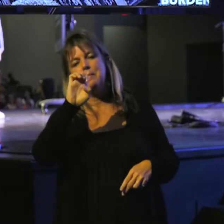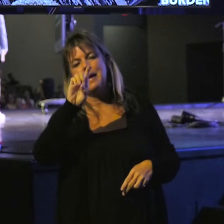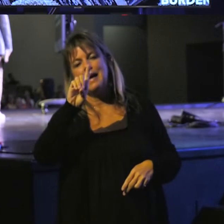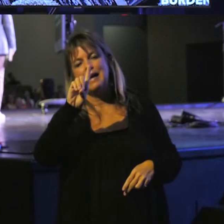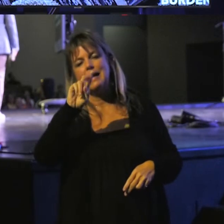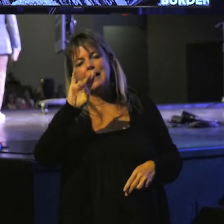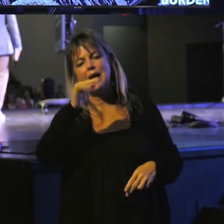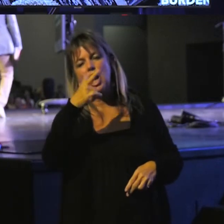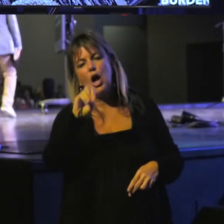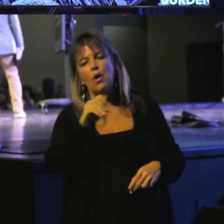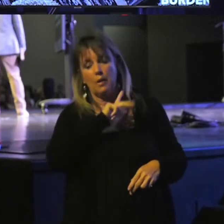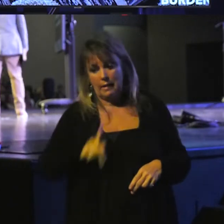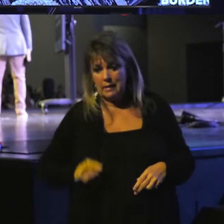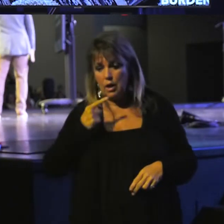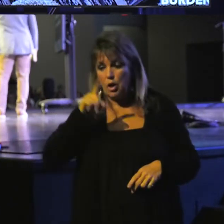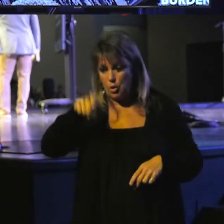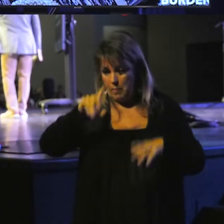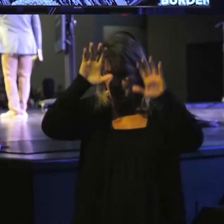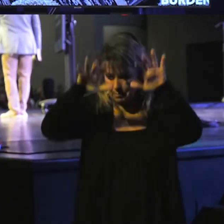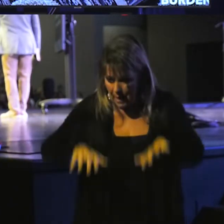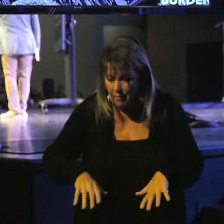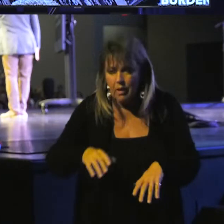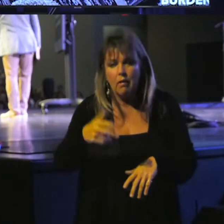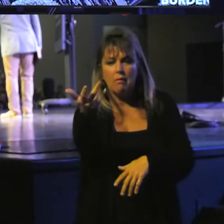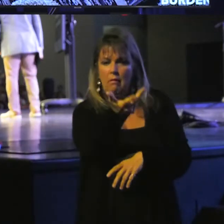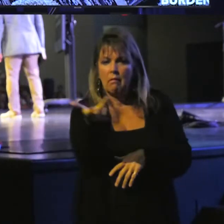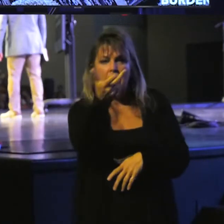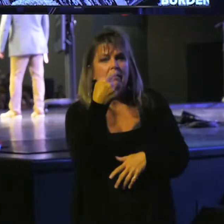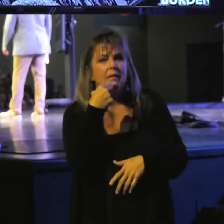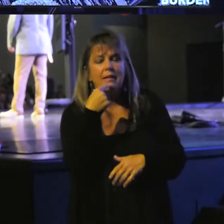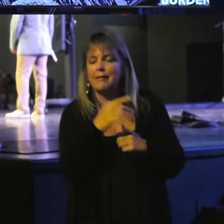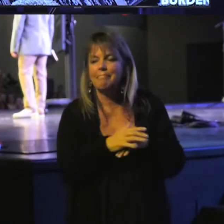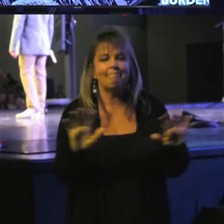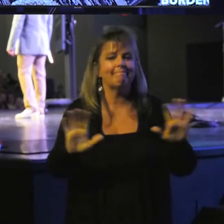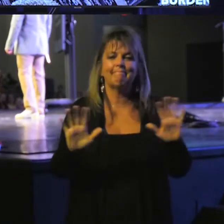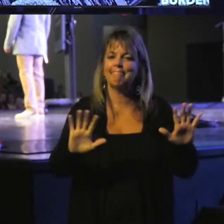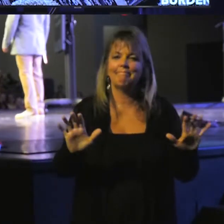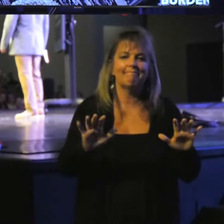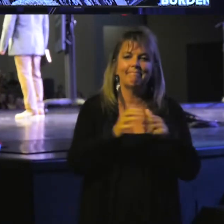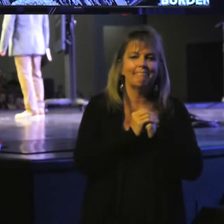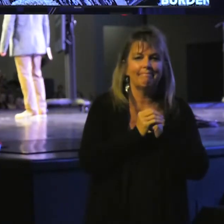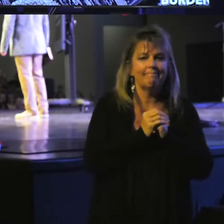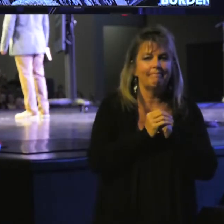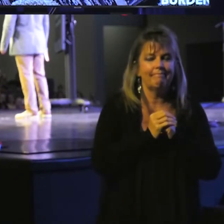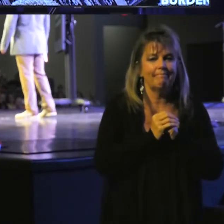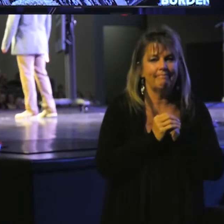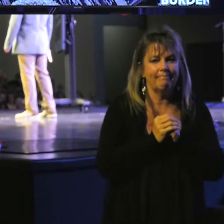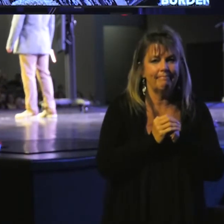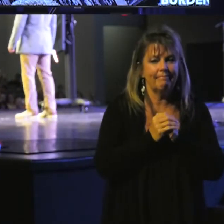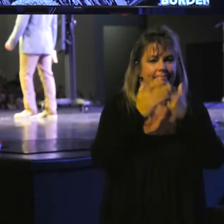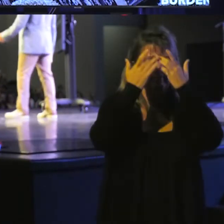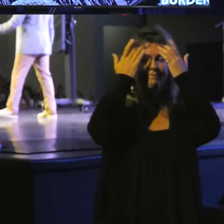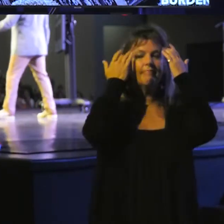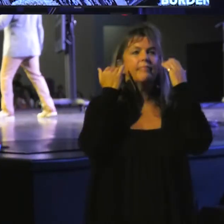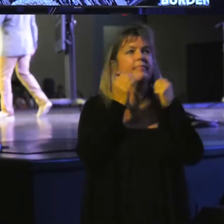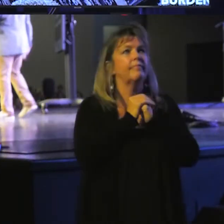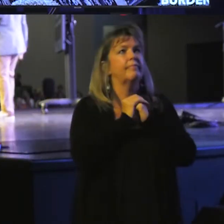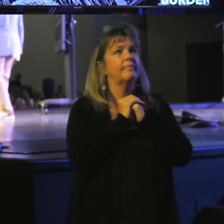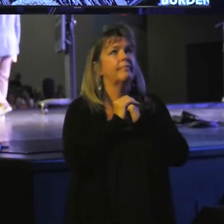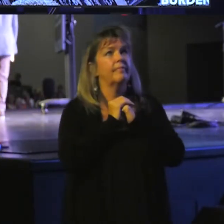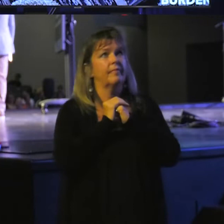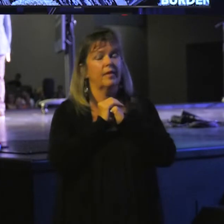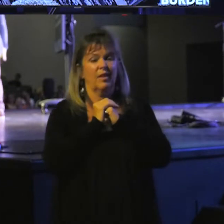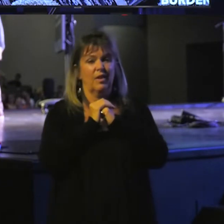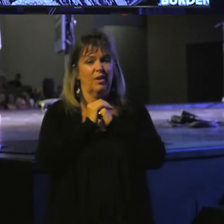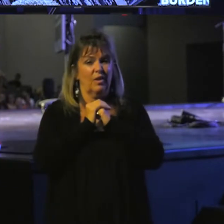When the king said, you must bow down, what'd they say? They said, oh, Nebuchadnezzar, we have no need to answer you in this matter. In other words, Nebuchadnezzar,